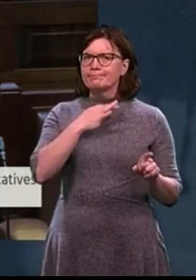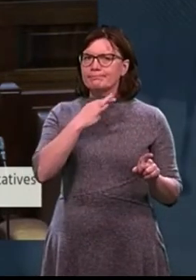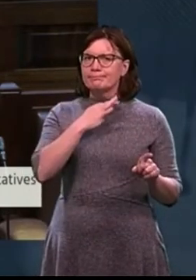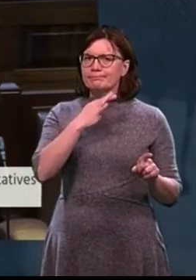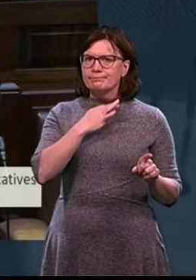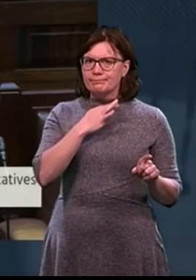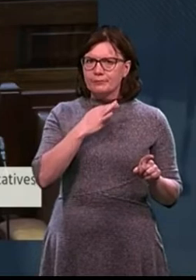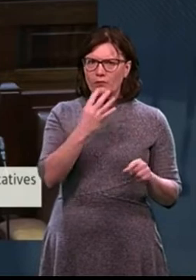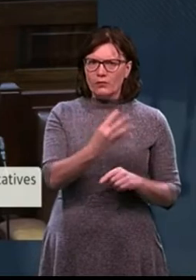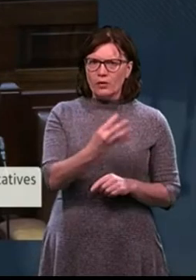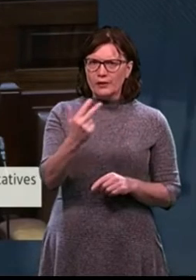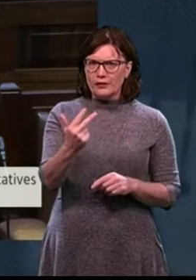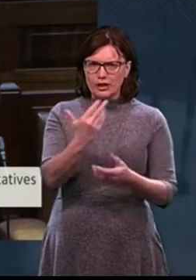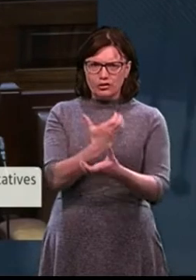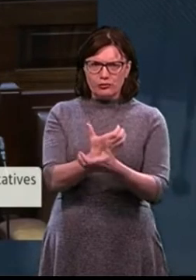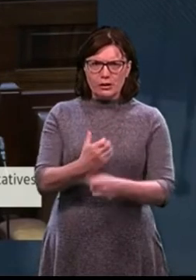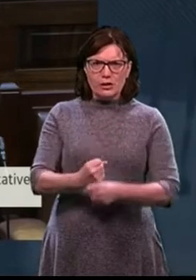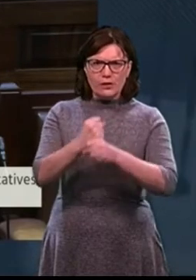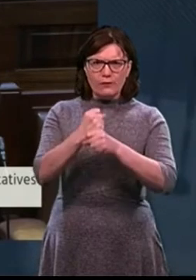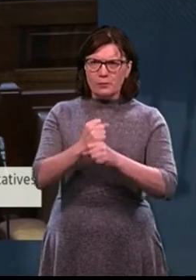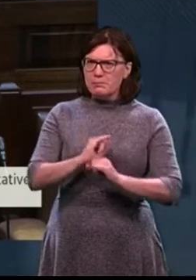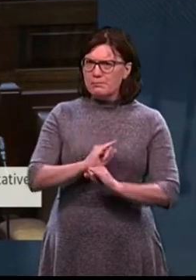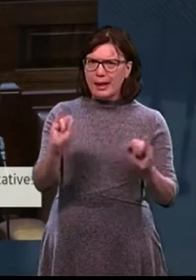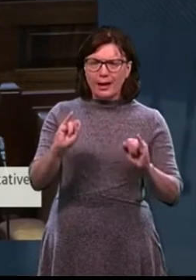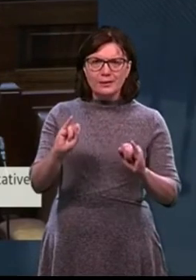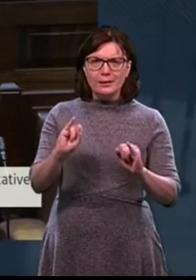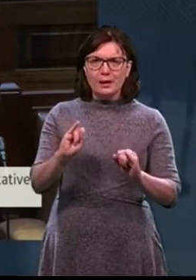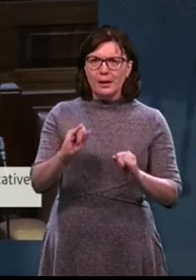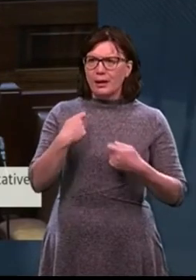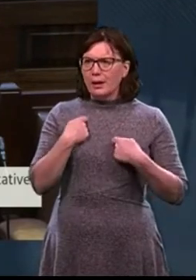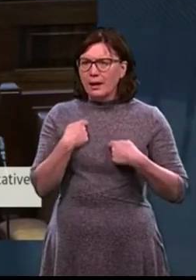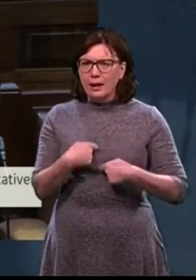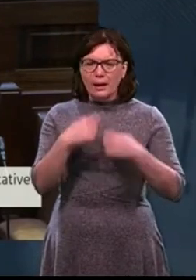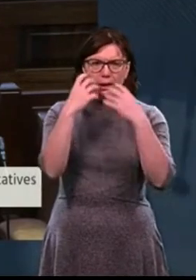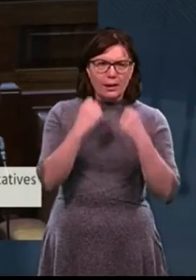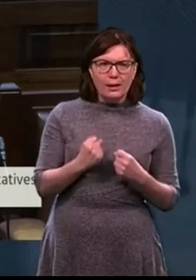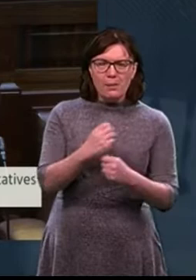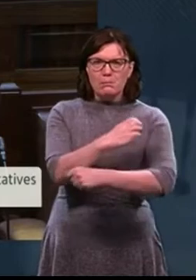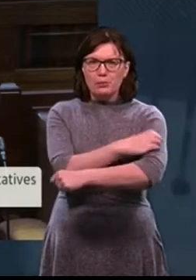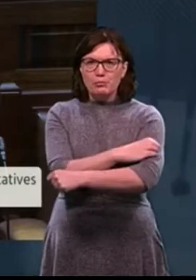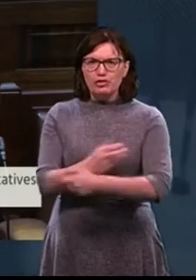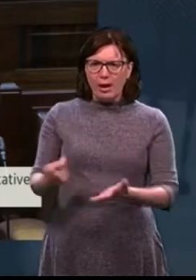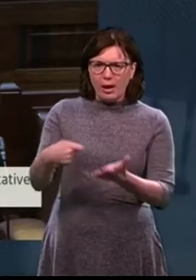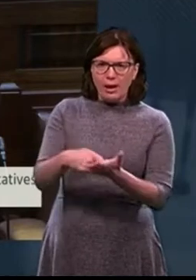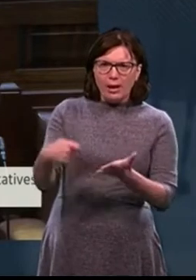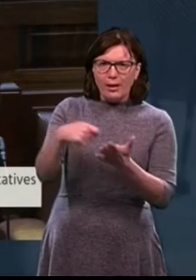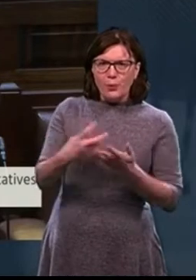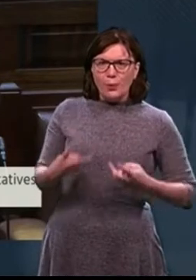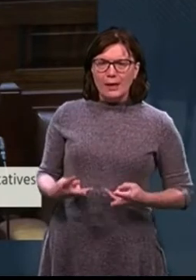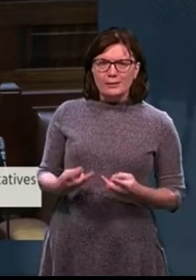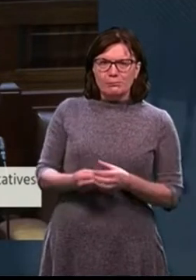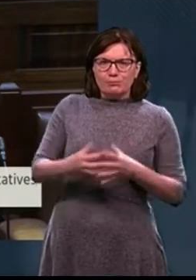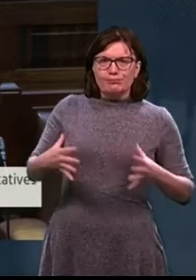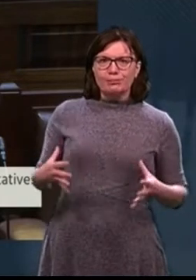significant harm, including lethargy, distress, raised blood pressure, significant weight gain, and even